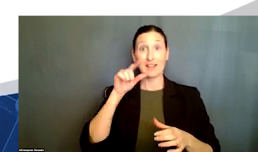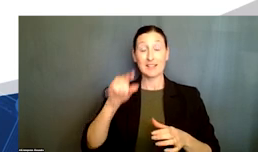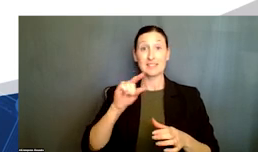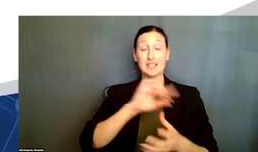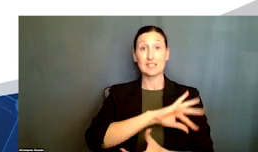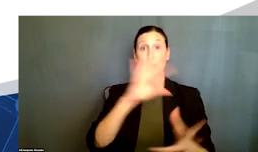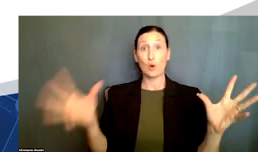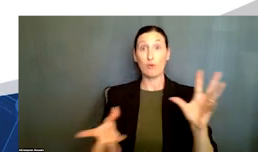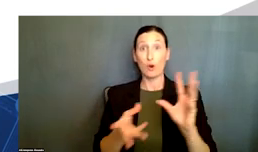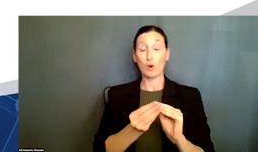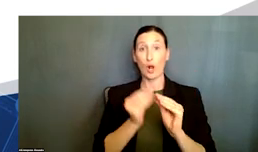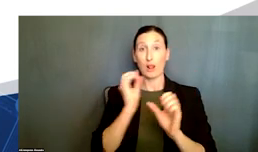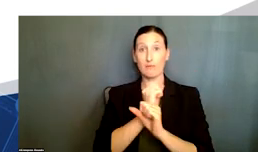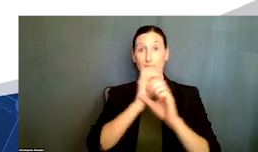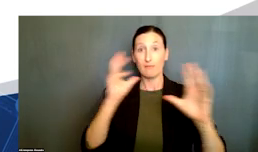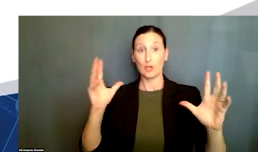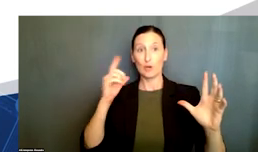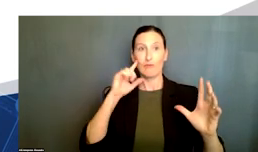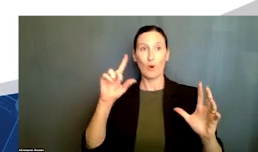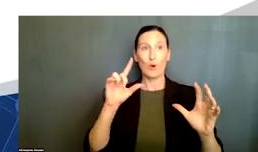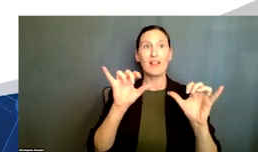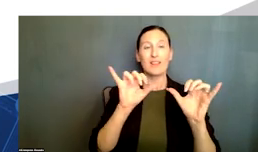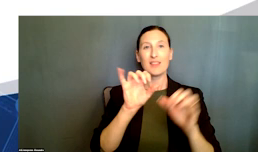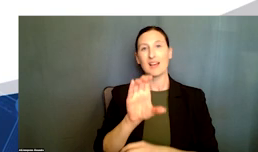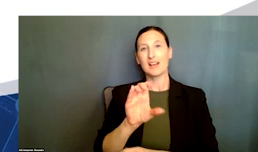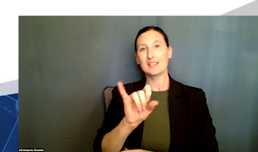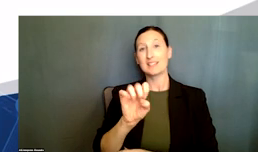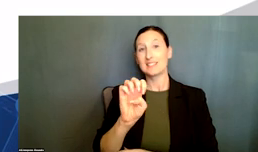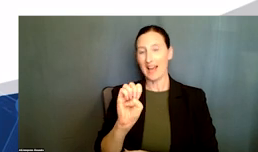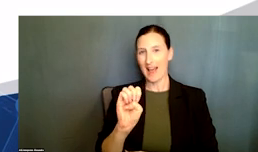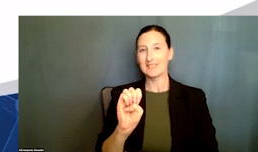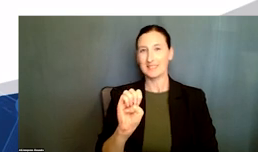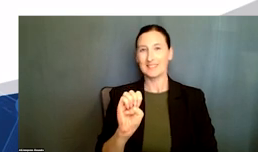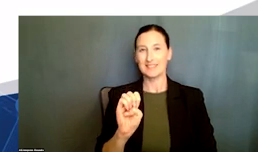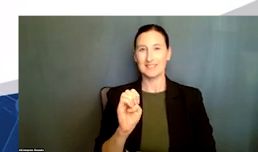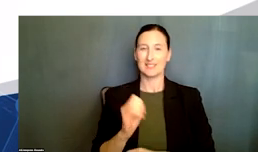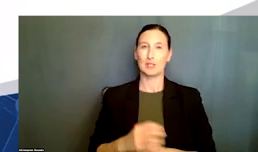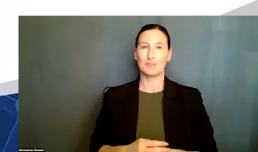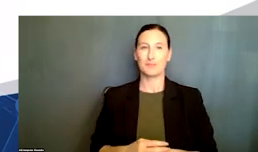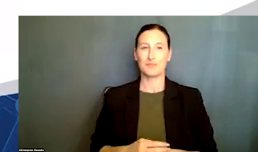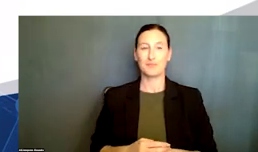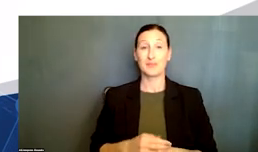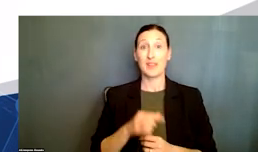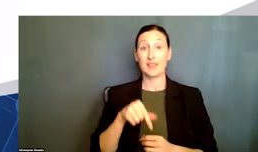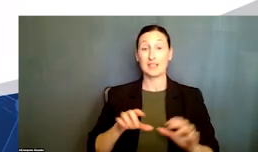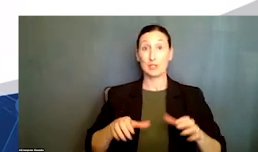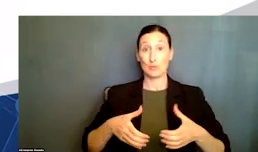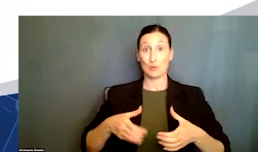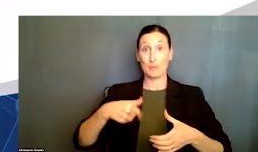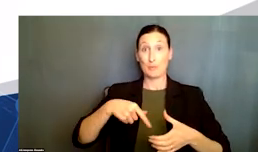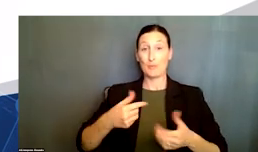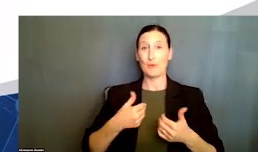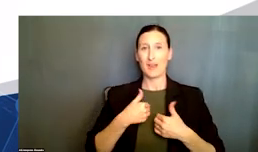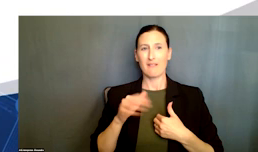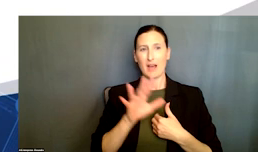the science and computer engineering, information science and engineering. So this directorate has evaluated a